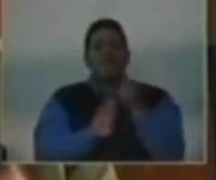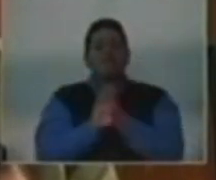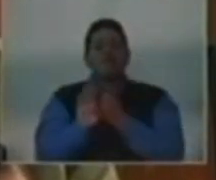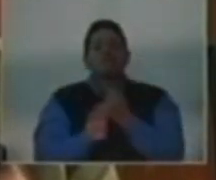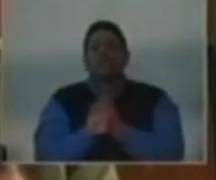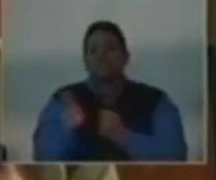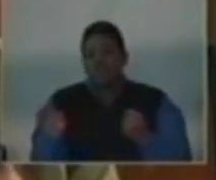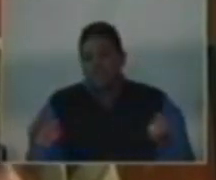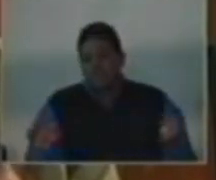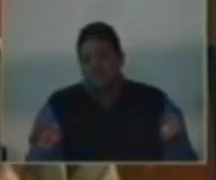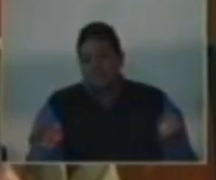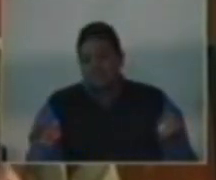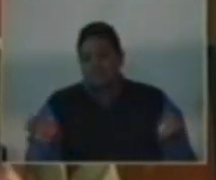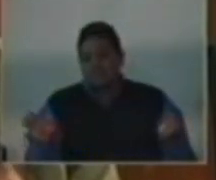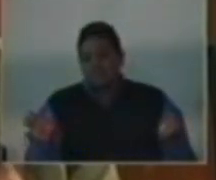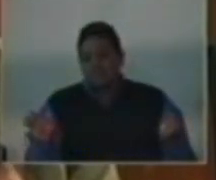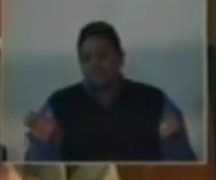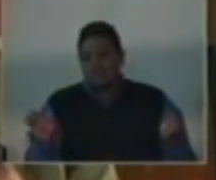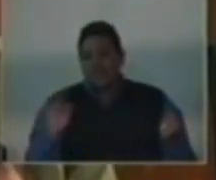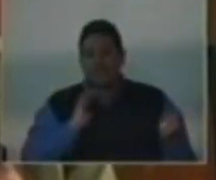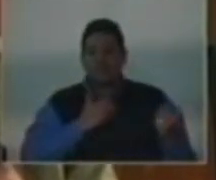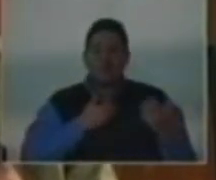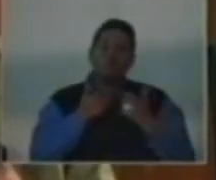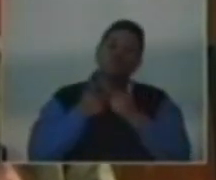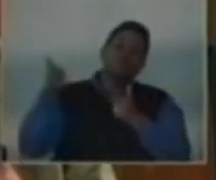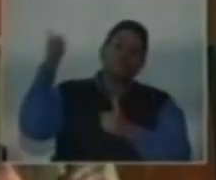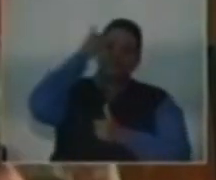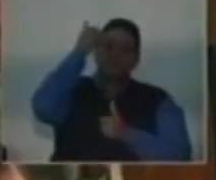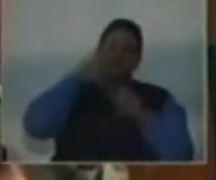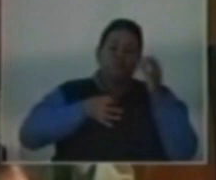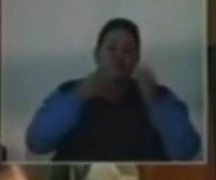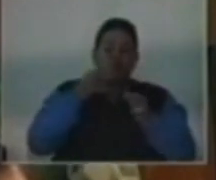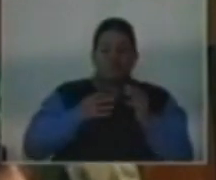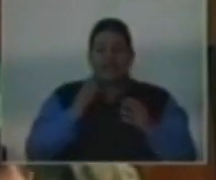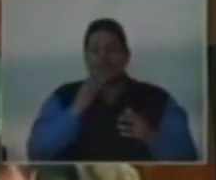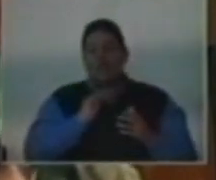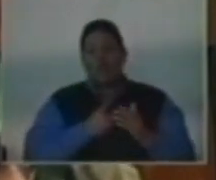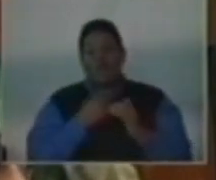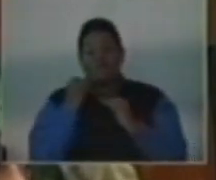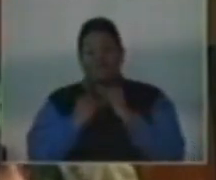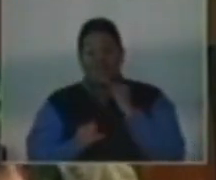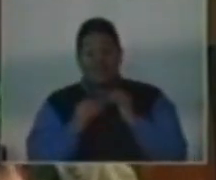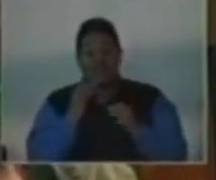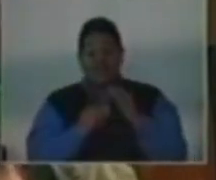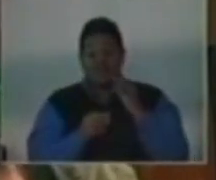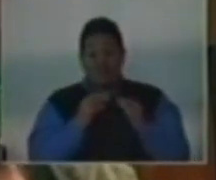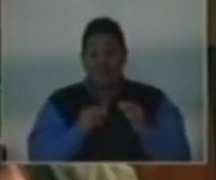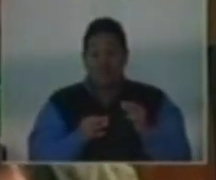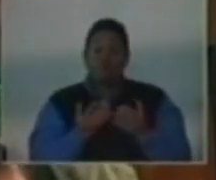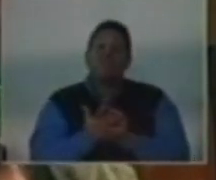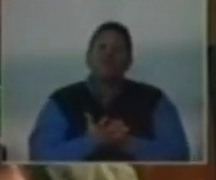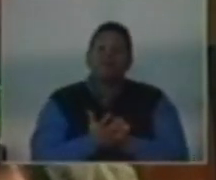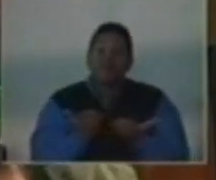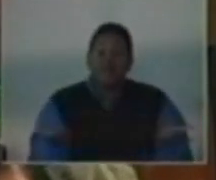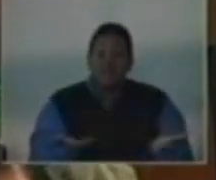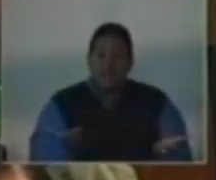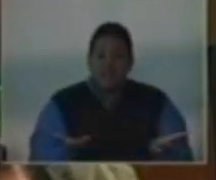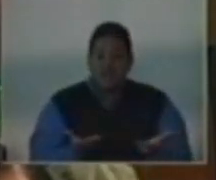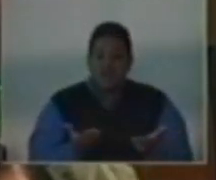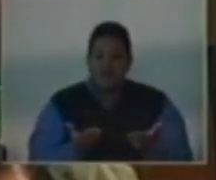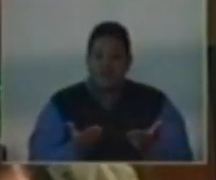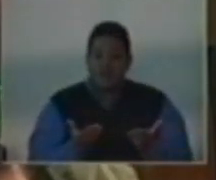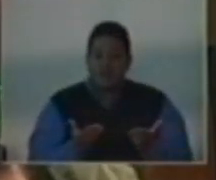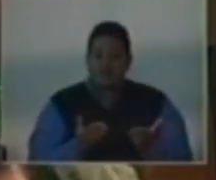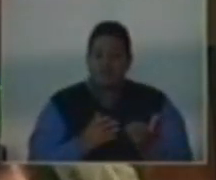as our Supreme Court and our final court, our court of appeal here. But yet,